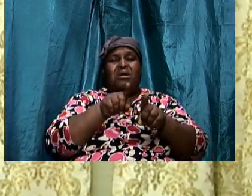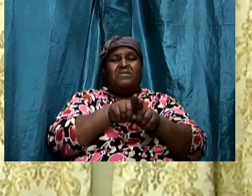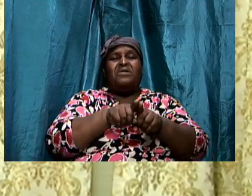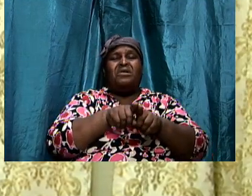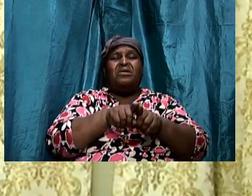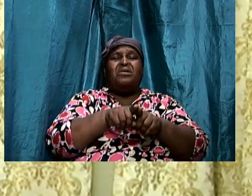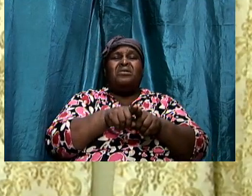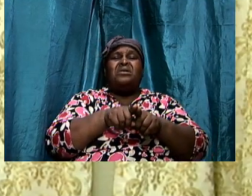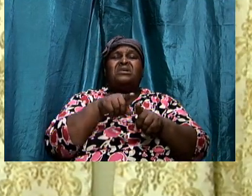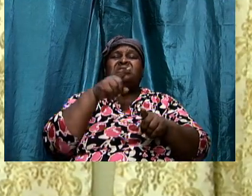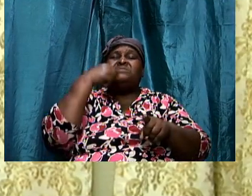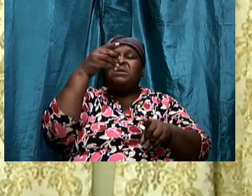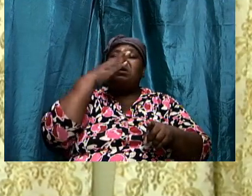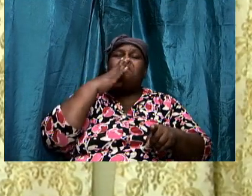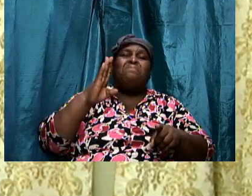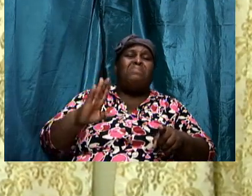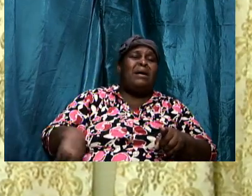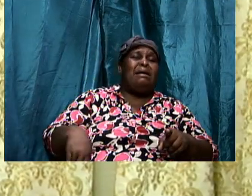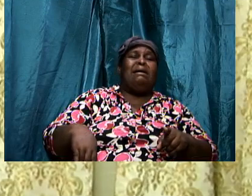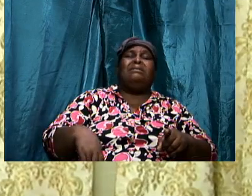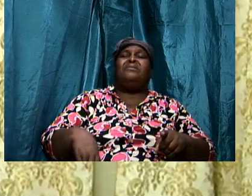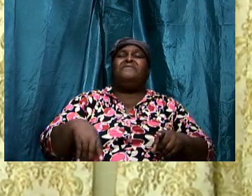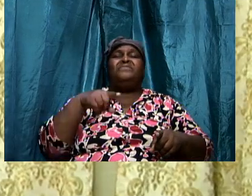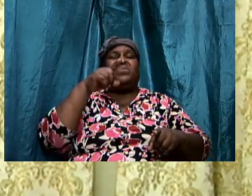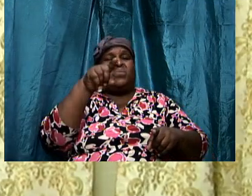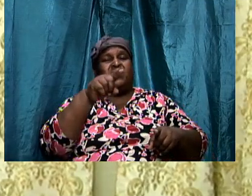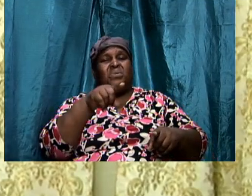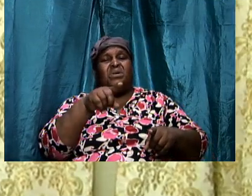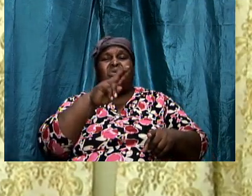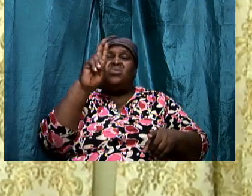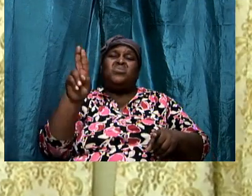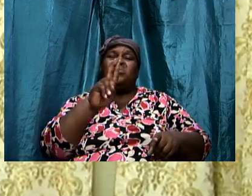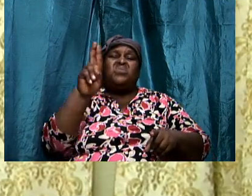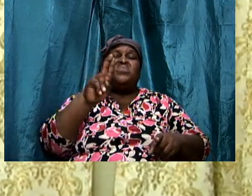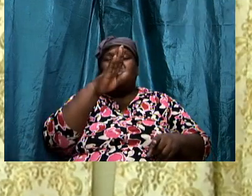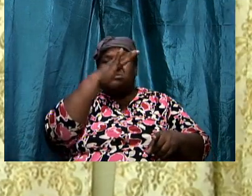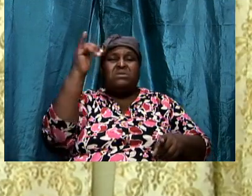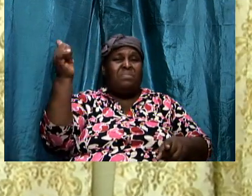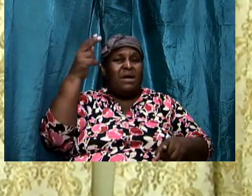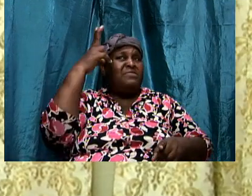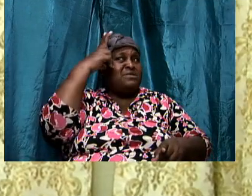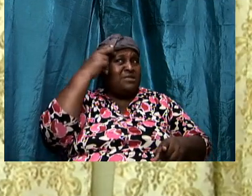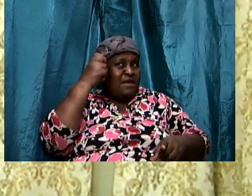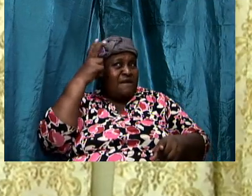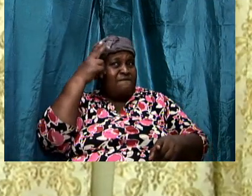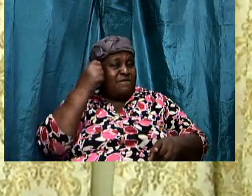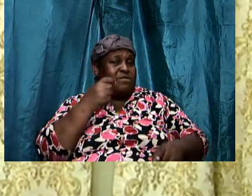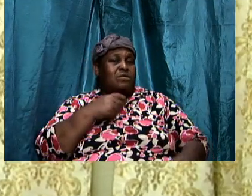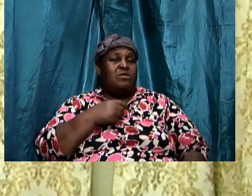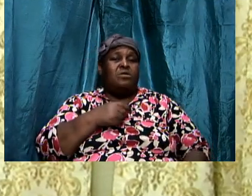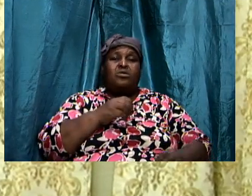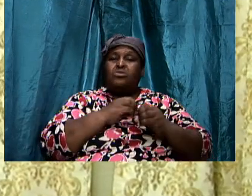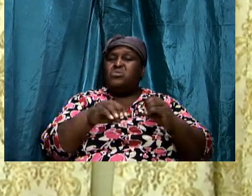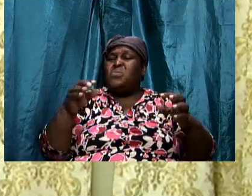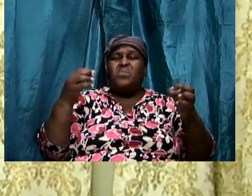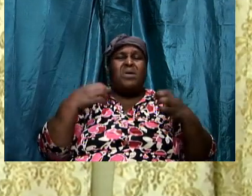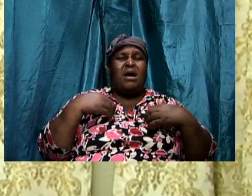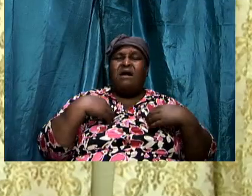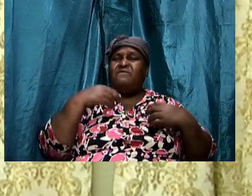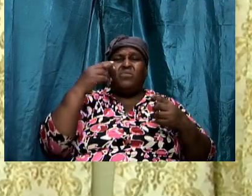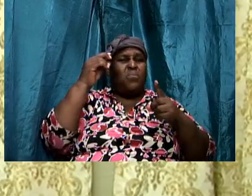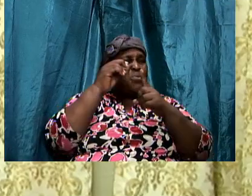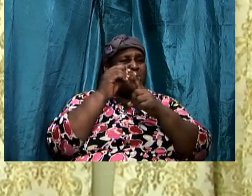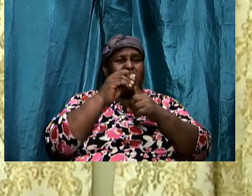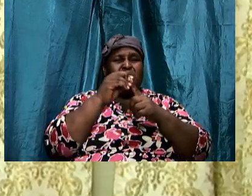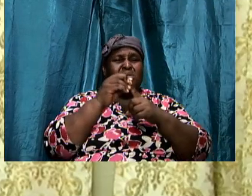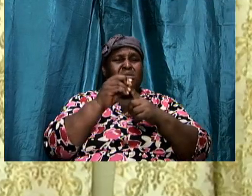is being used by the enemy the adversary himself they don't have the word they don't love